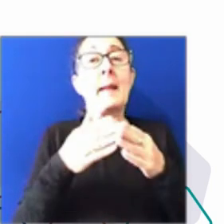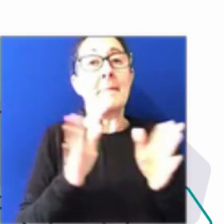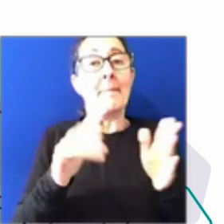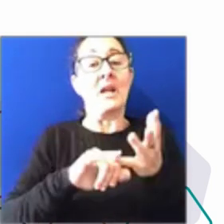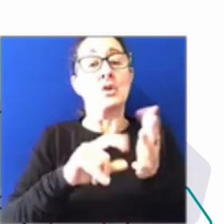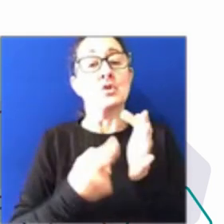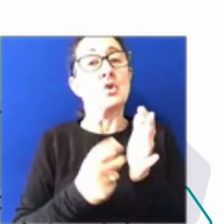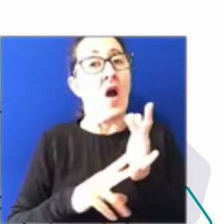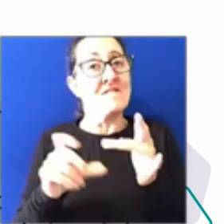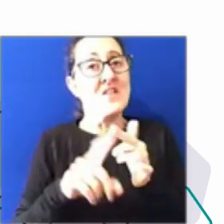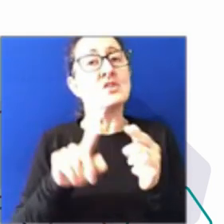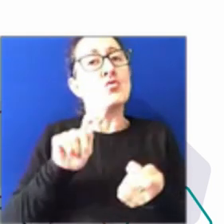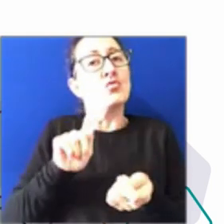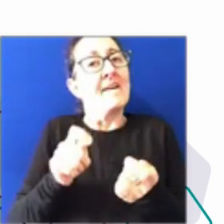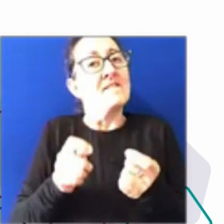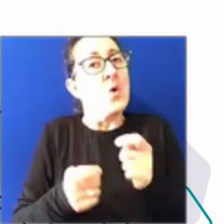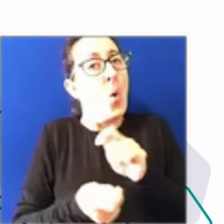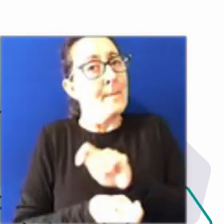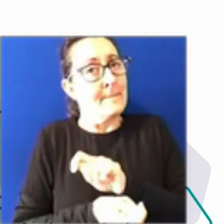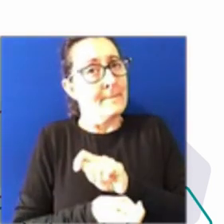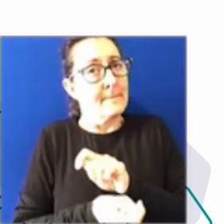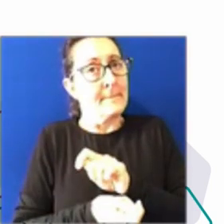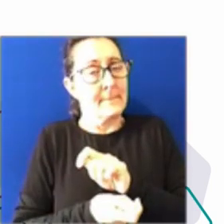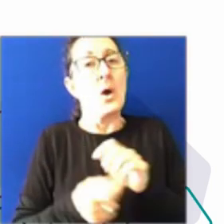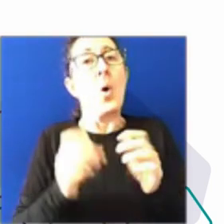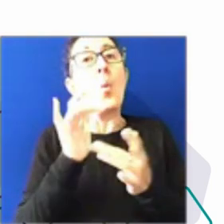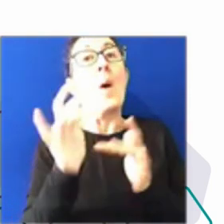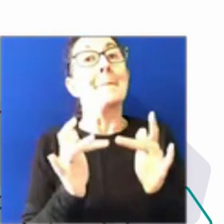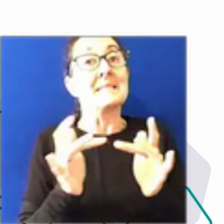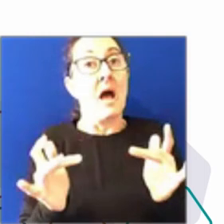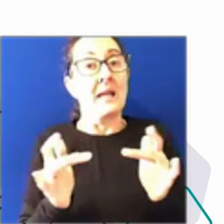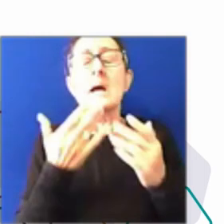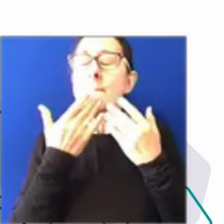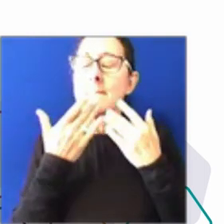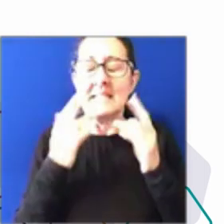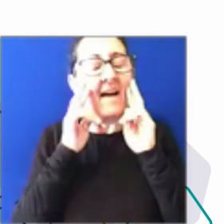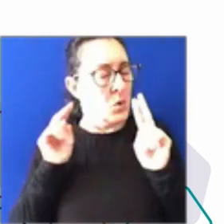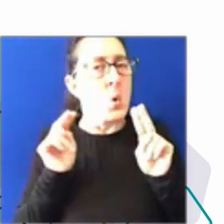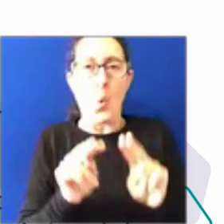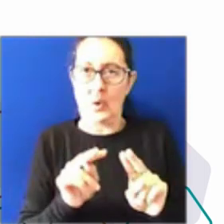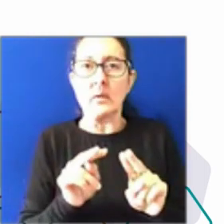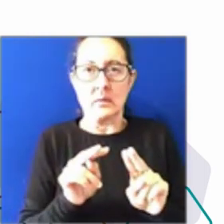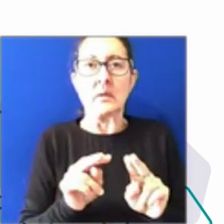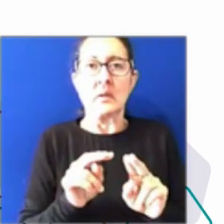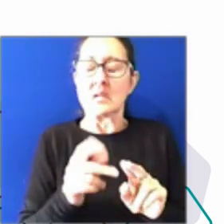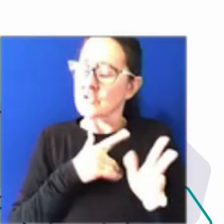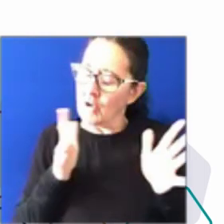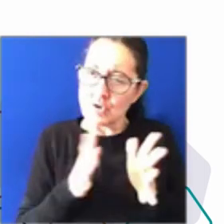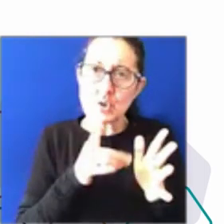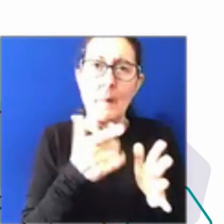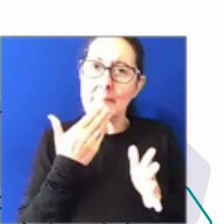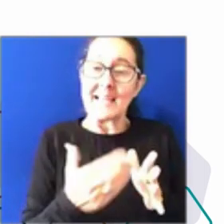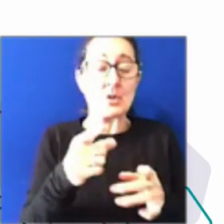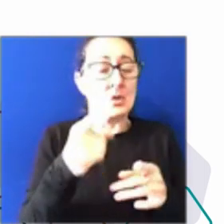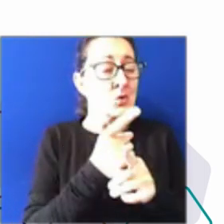the Australian Public Service Reform website because that's really going to talk about all these things about building the capability